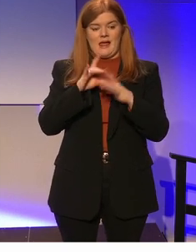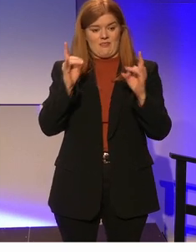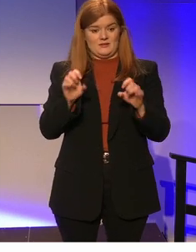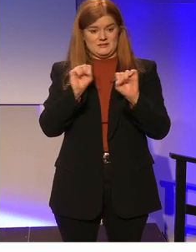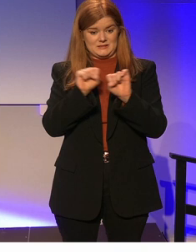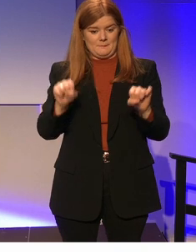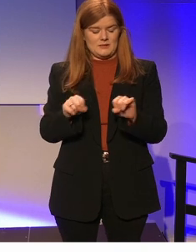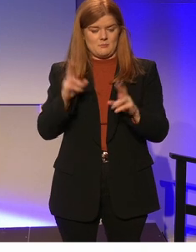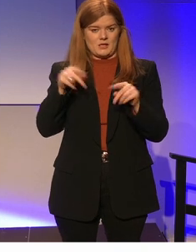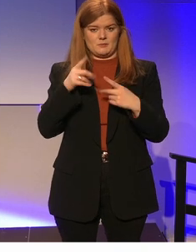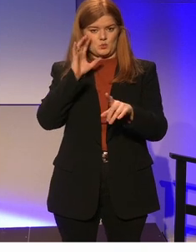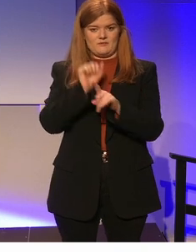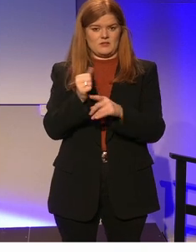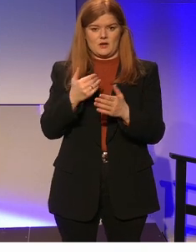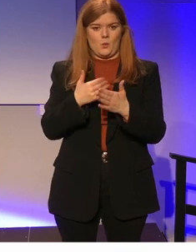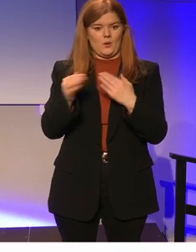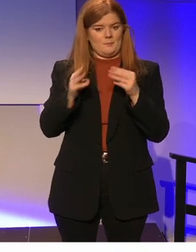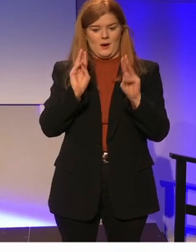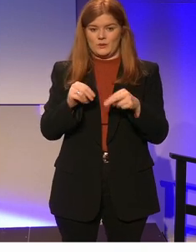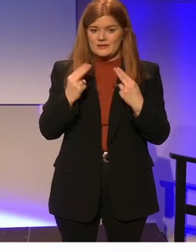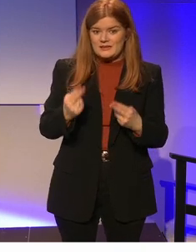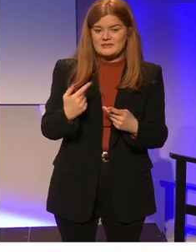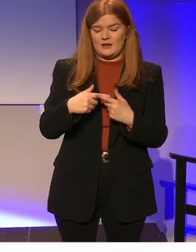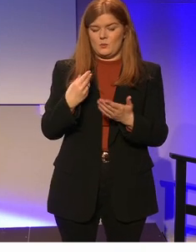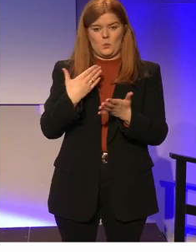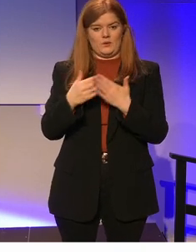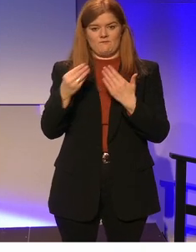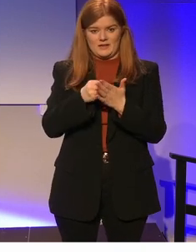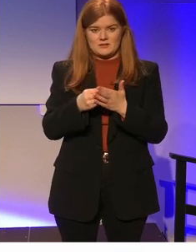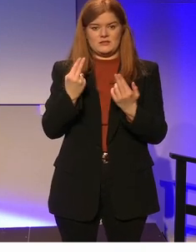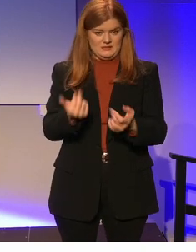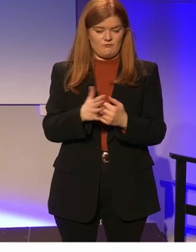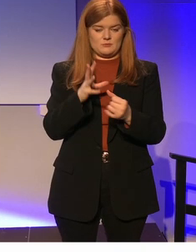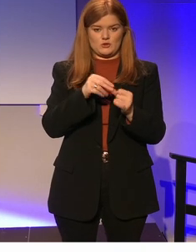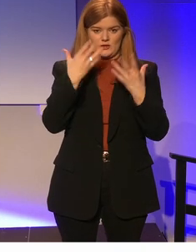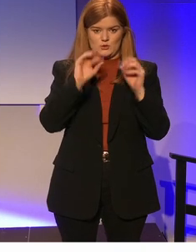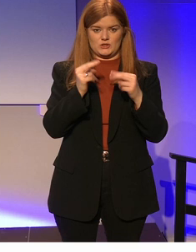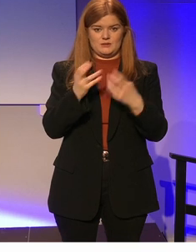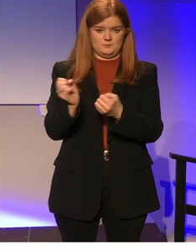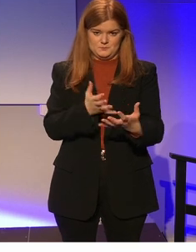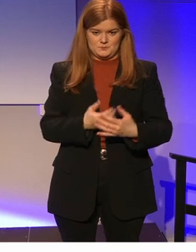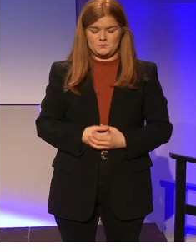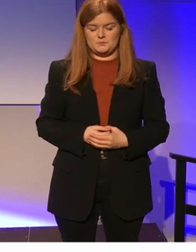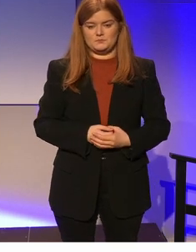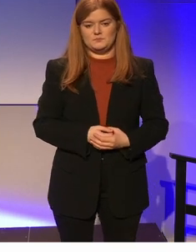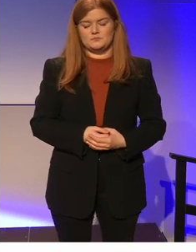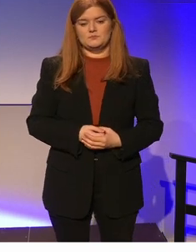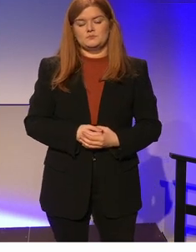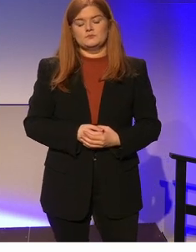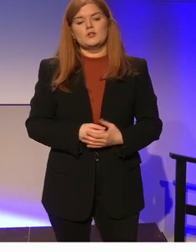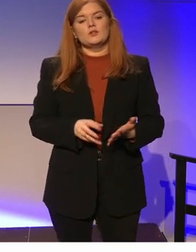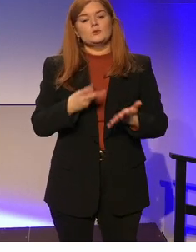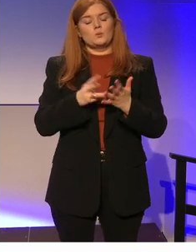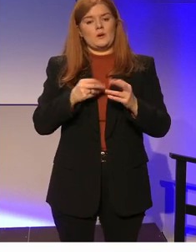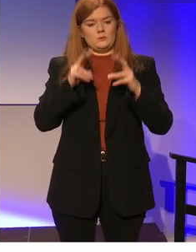and health systems to identify the manpower and the financial allocations to special educational needs provision. And when we